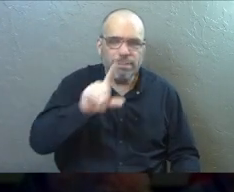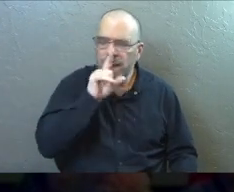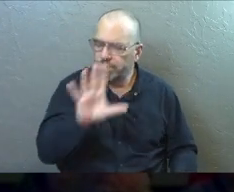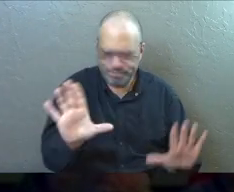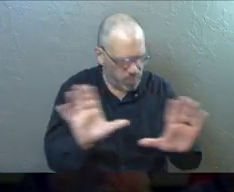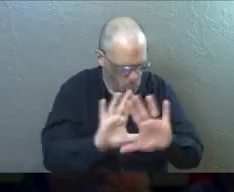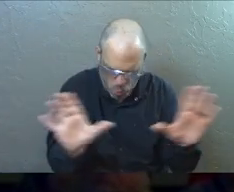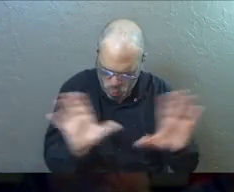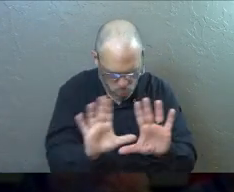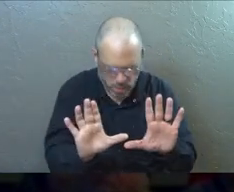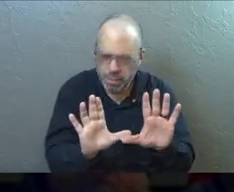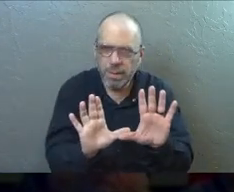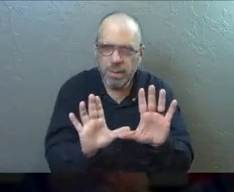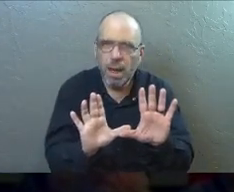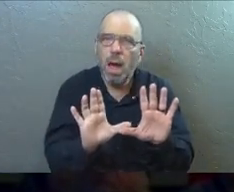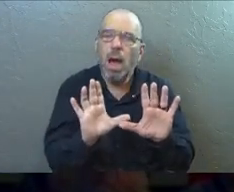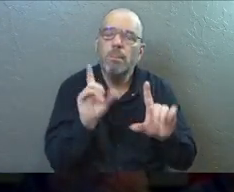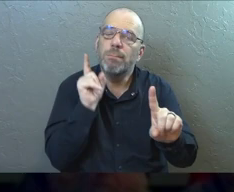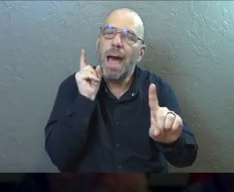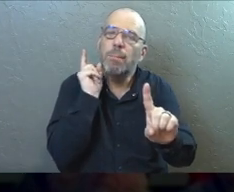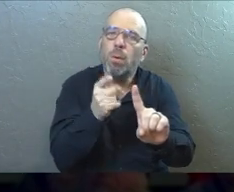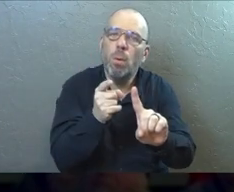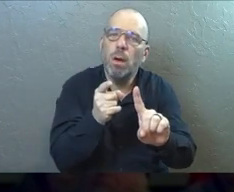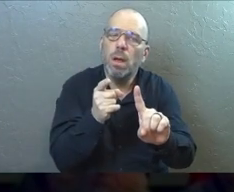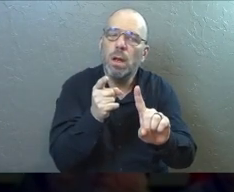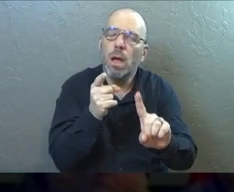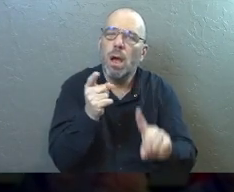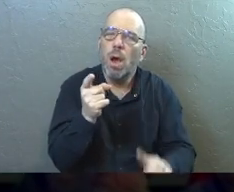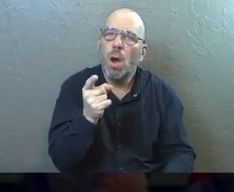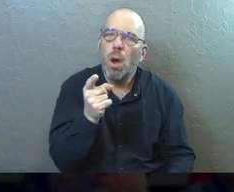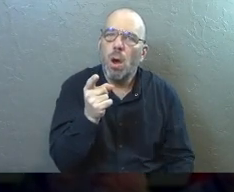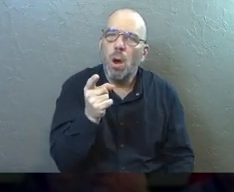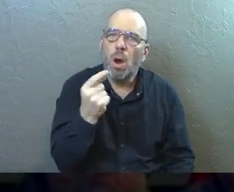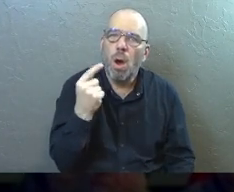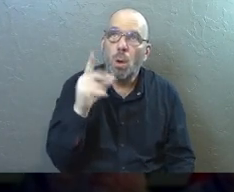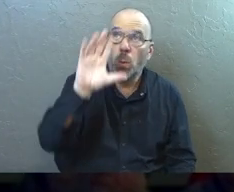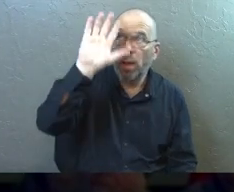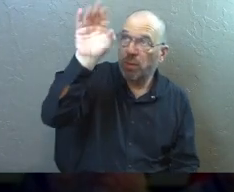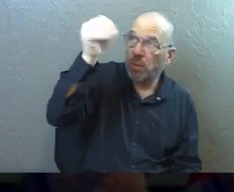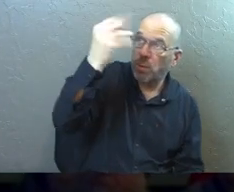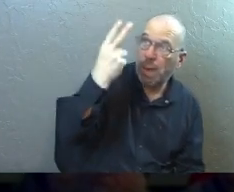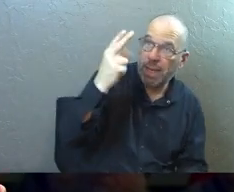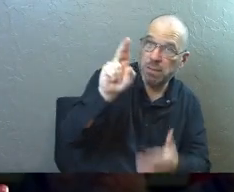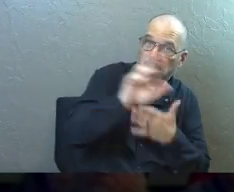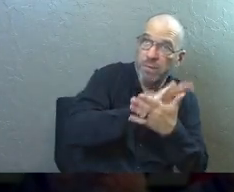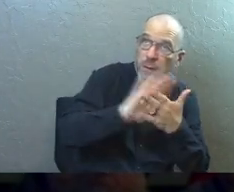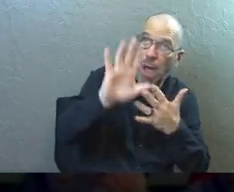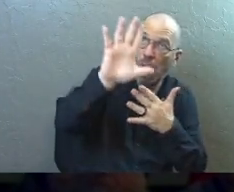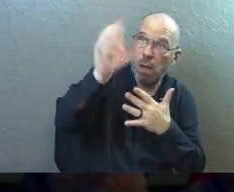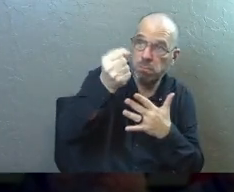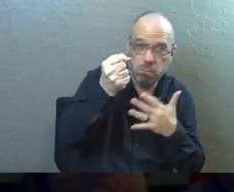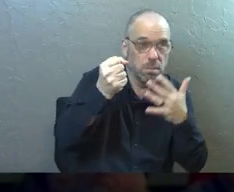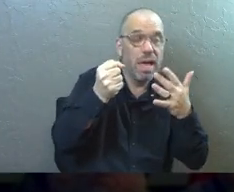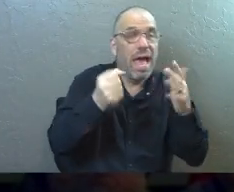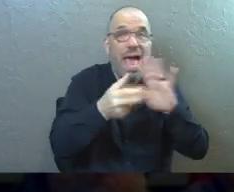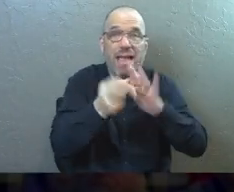tone. That's not the point of this. The point is that we hold grace and the holiness of God together.